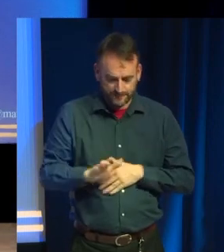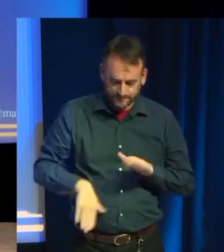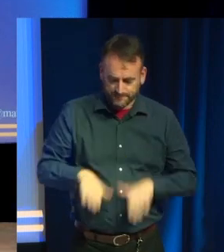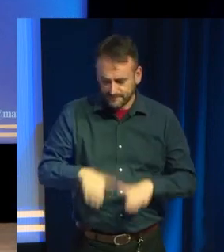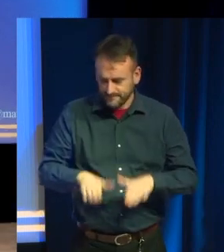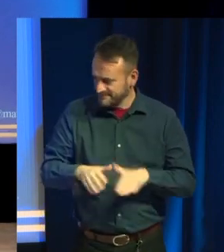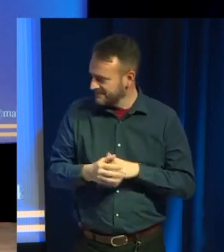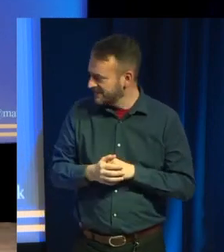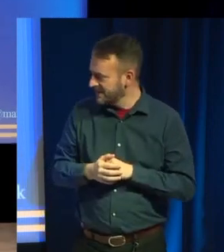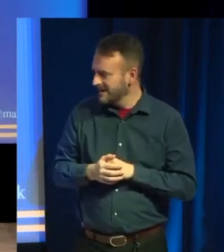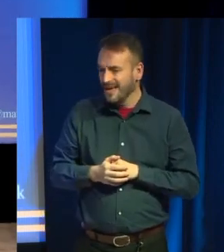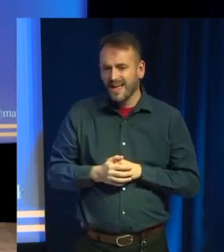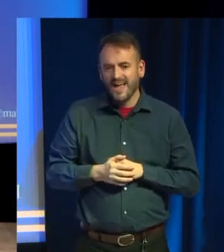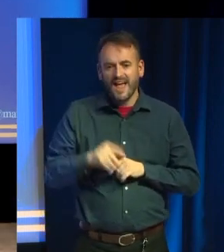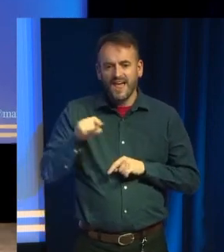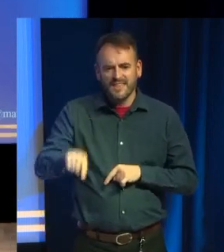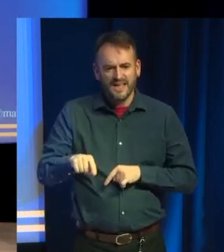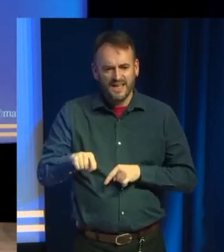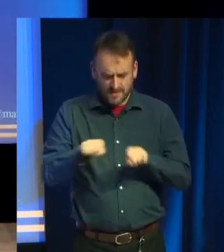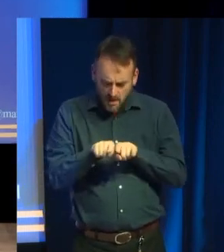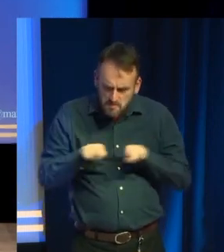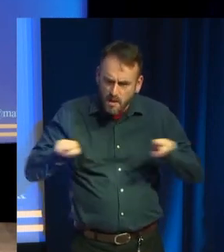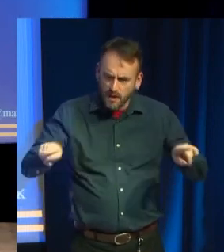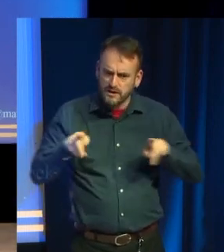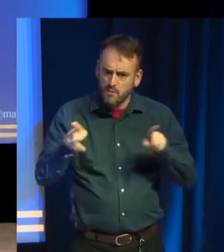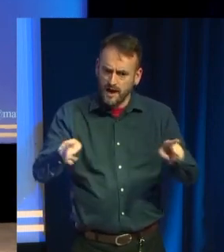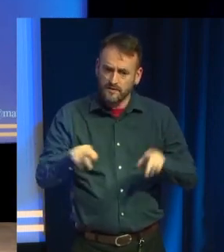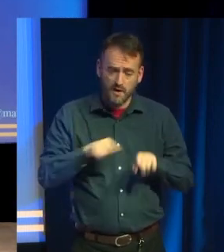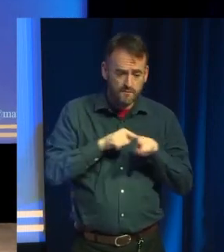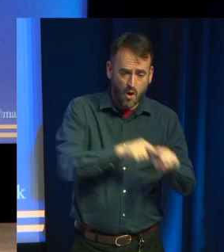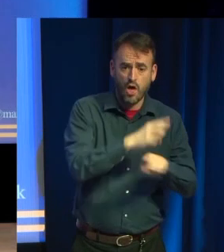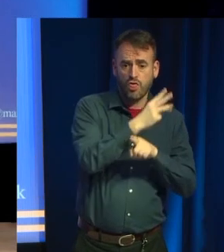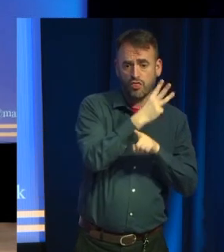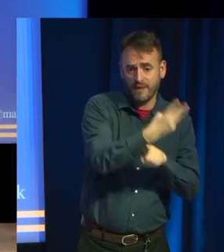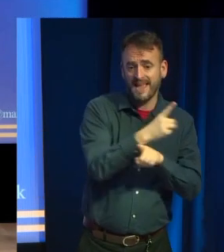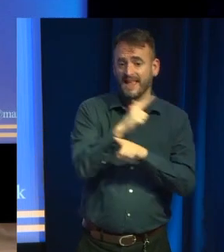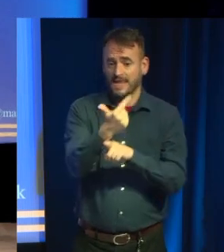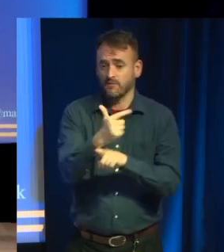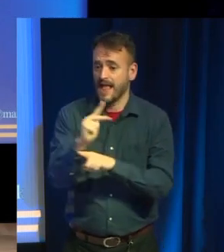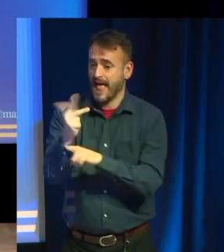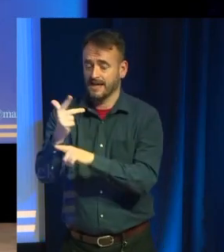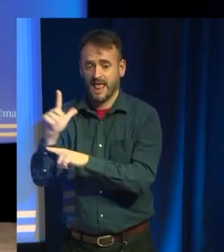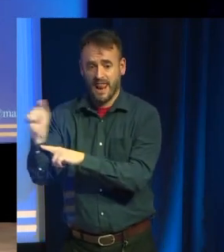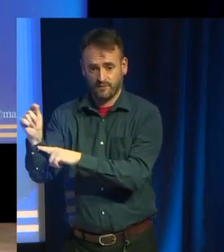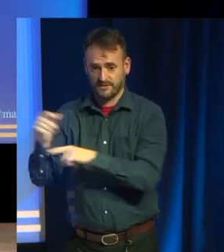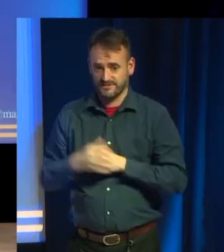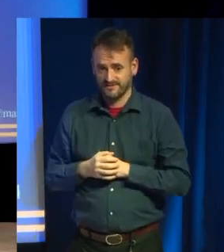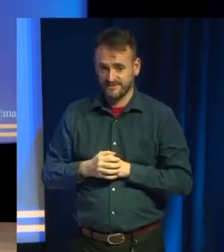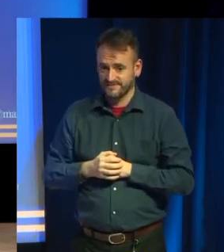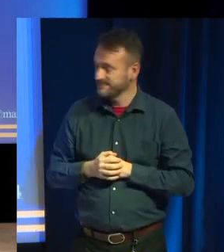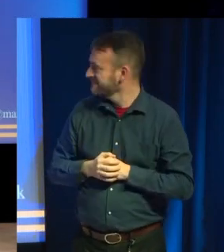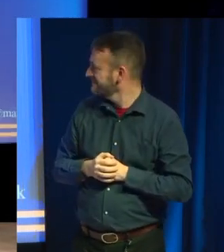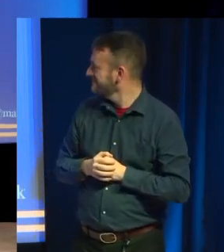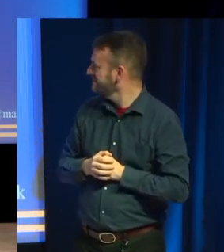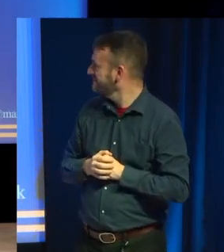This is parting of the ways. Follow three, seven, eight, or 11. Hello, there we go. That's the